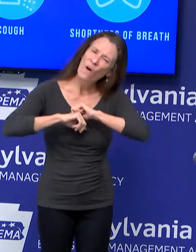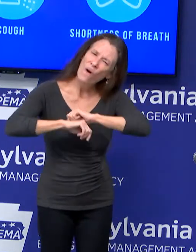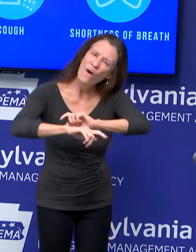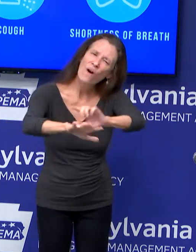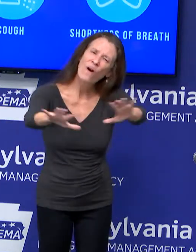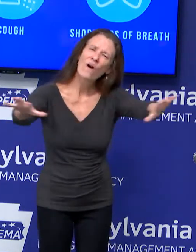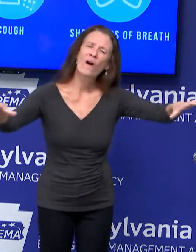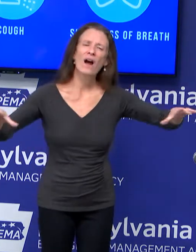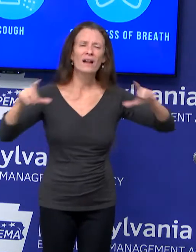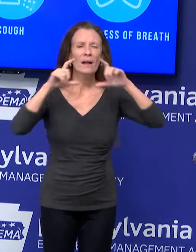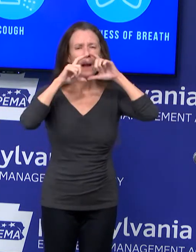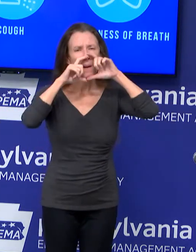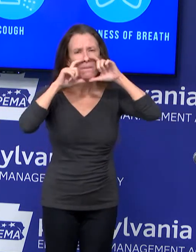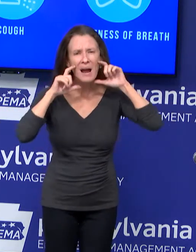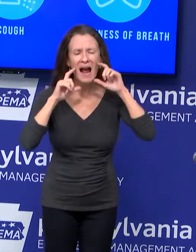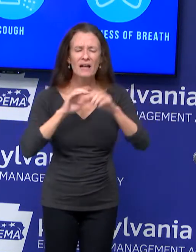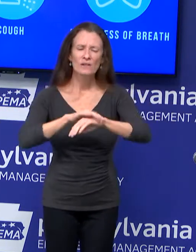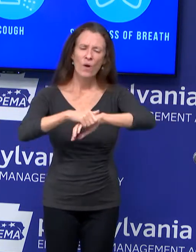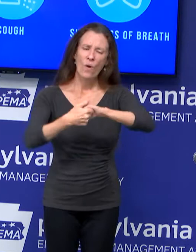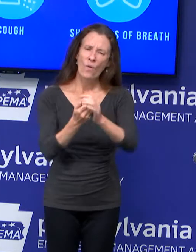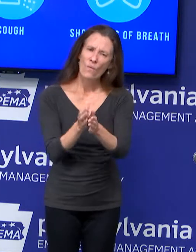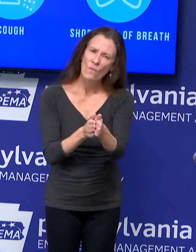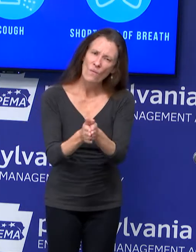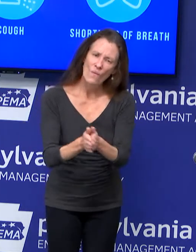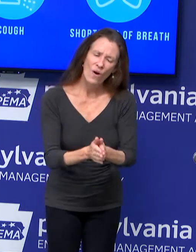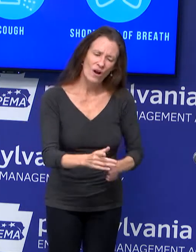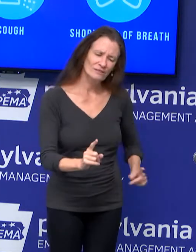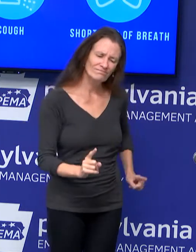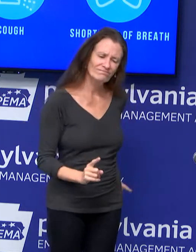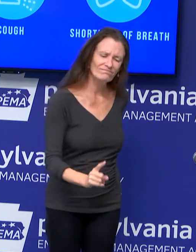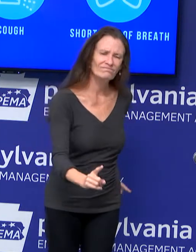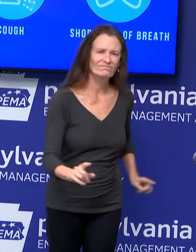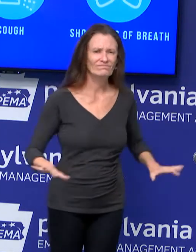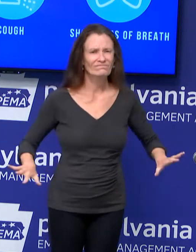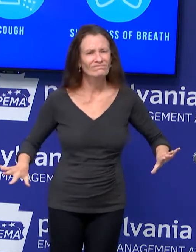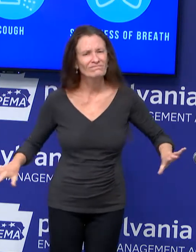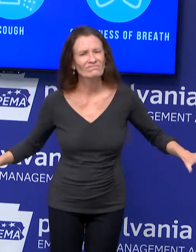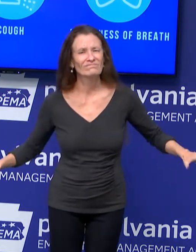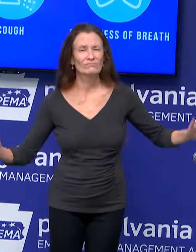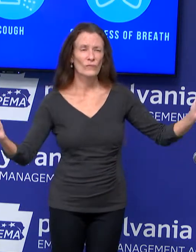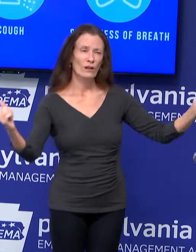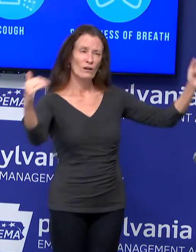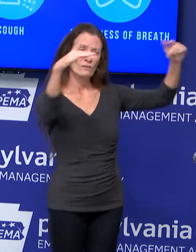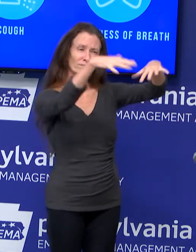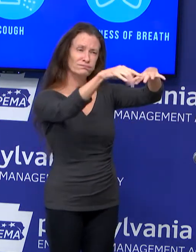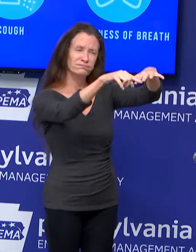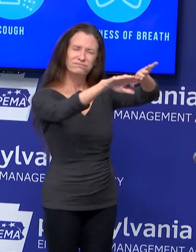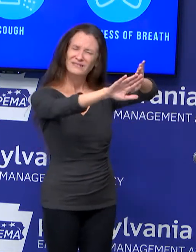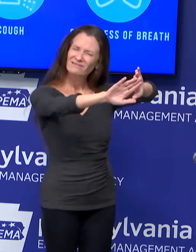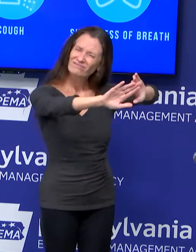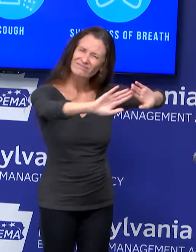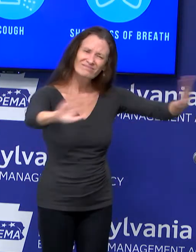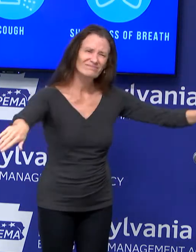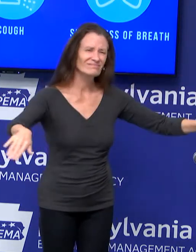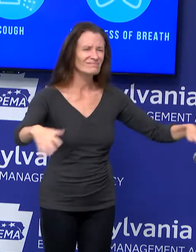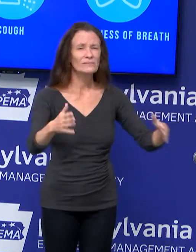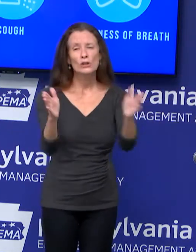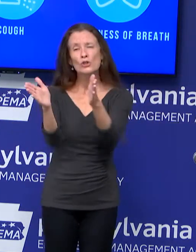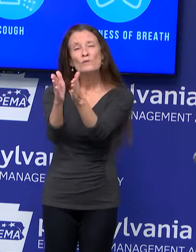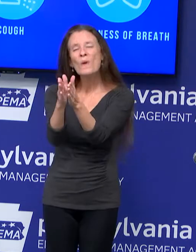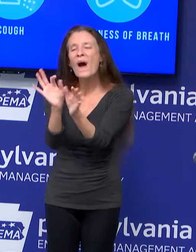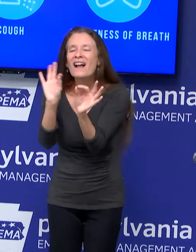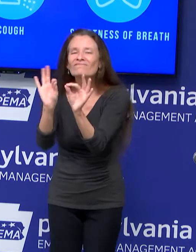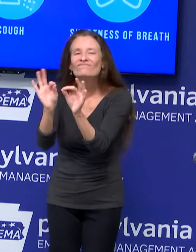wash our hands, when we social distance, when we avoid large and small gatherings, and we download the COVID